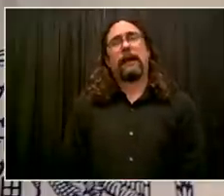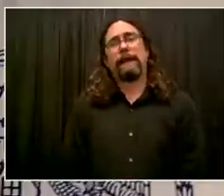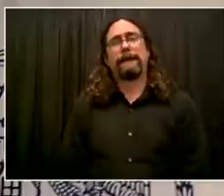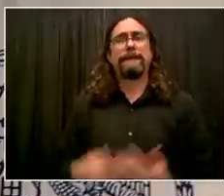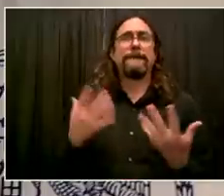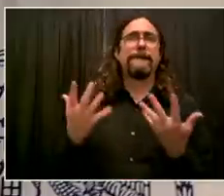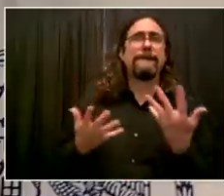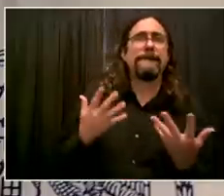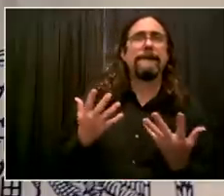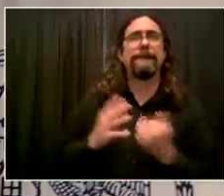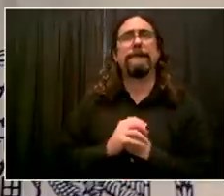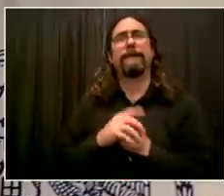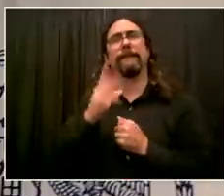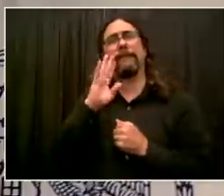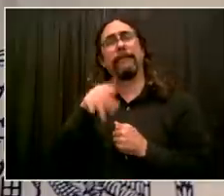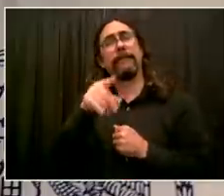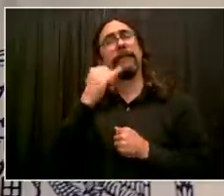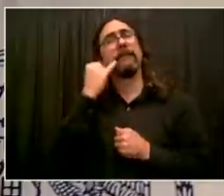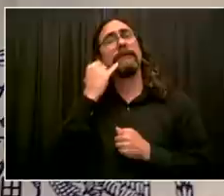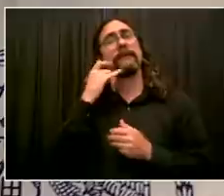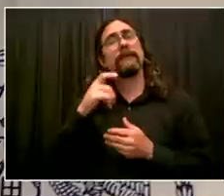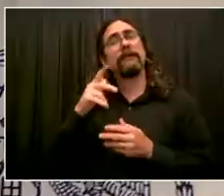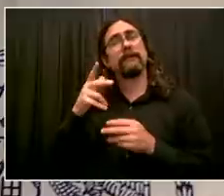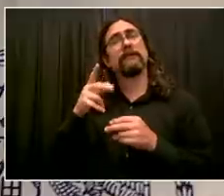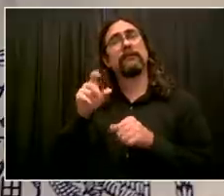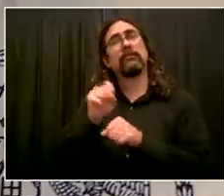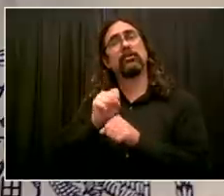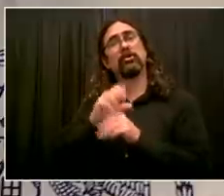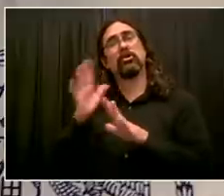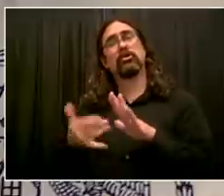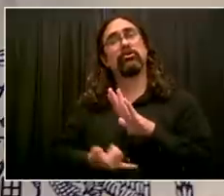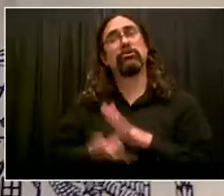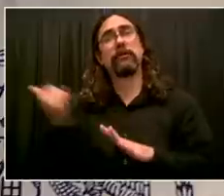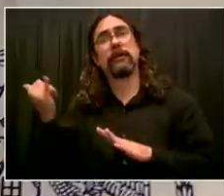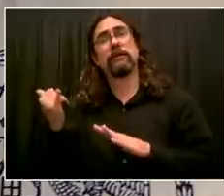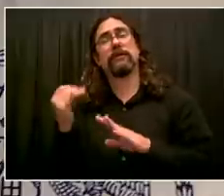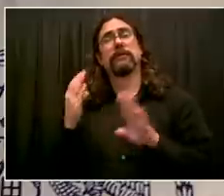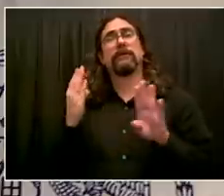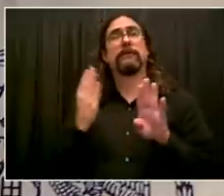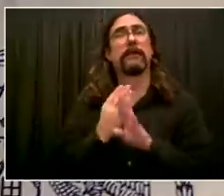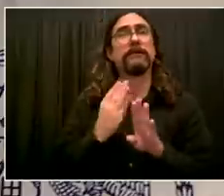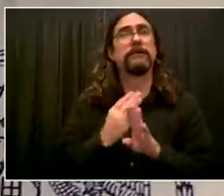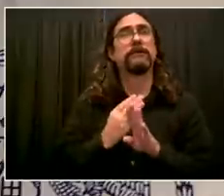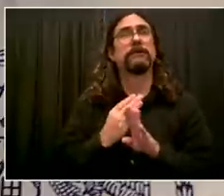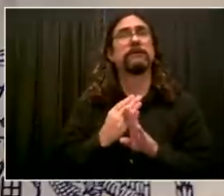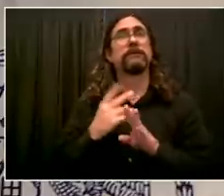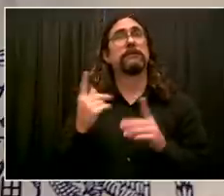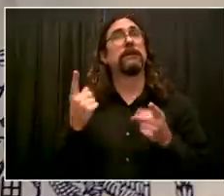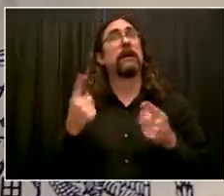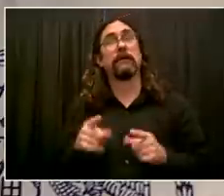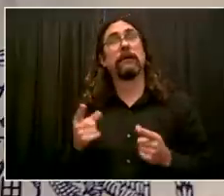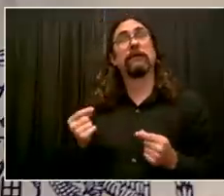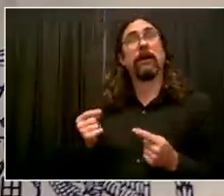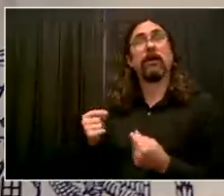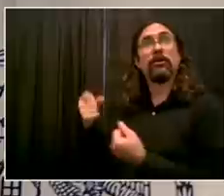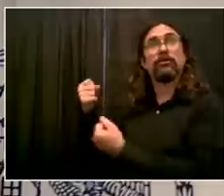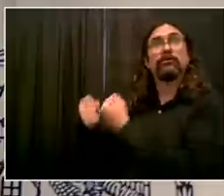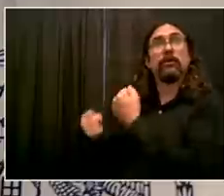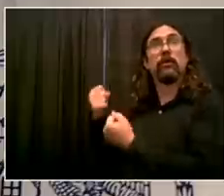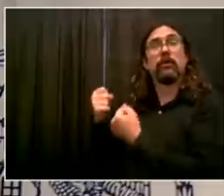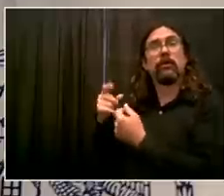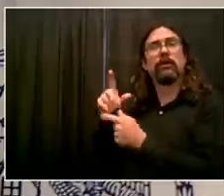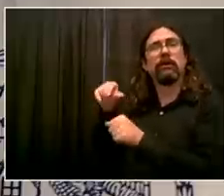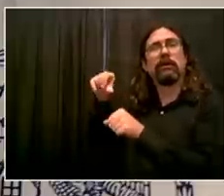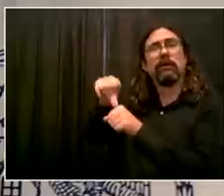But the fact is, I think there's a really valid discussion about the future of remote work in public service. But this isn't the moment to